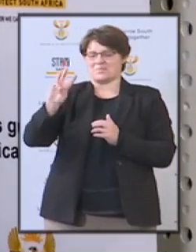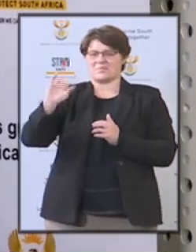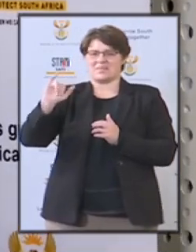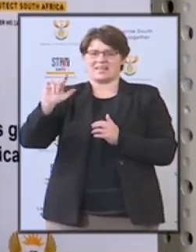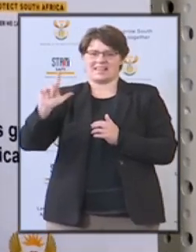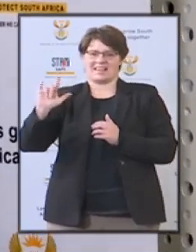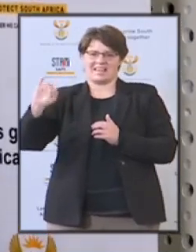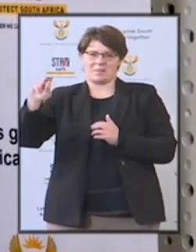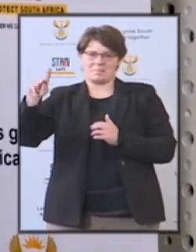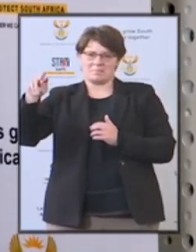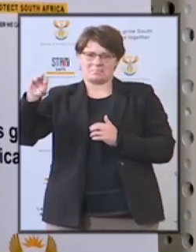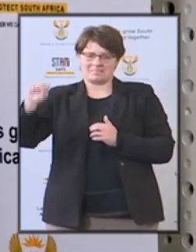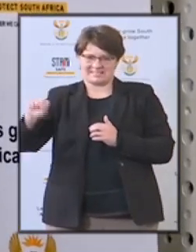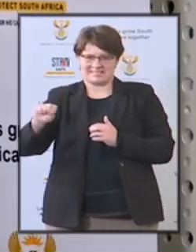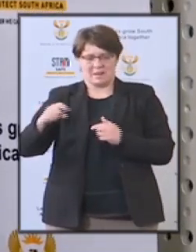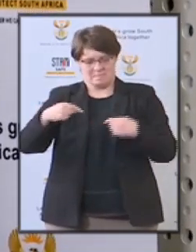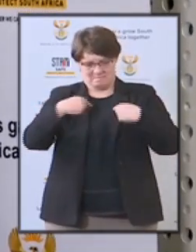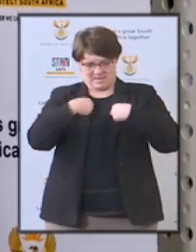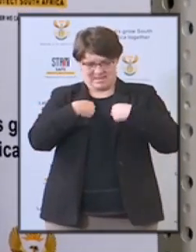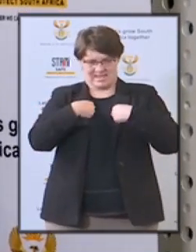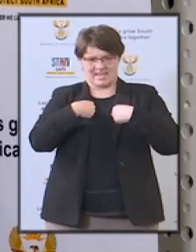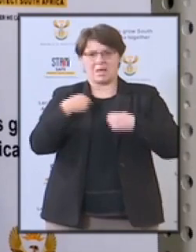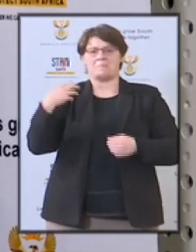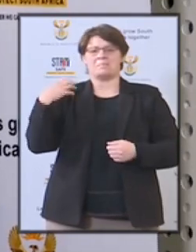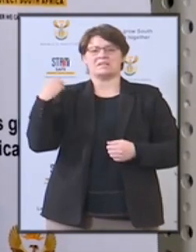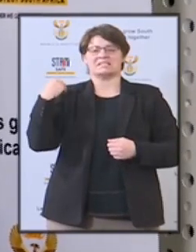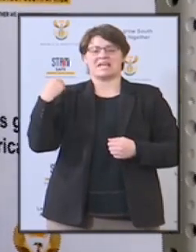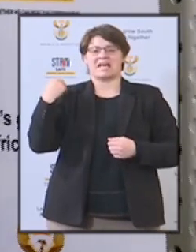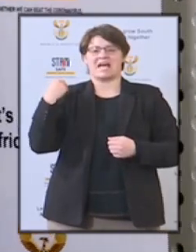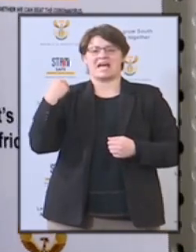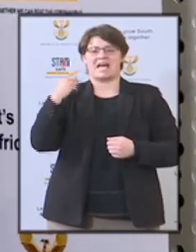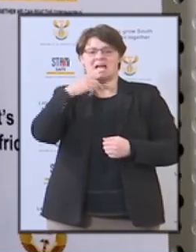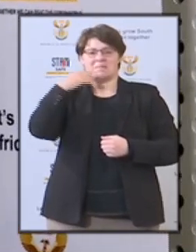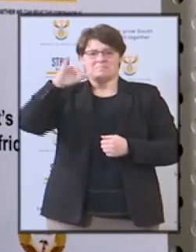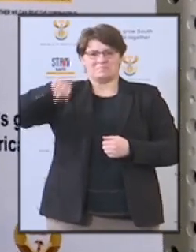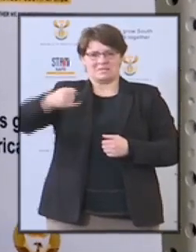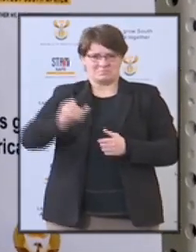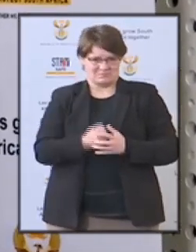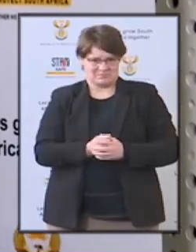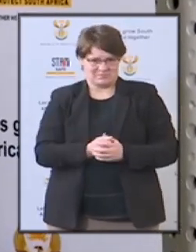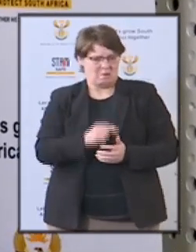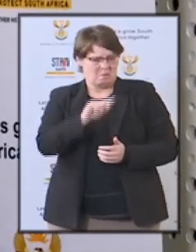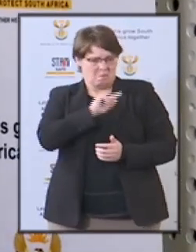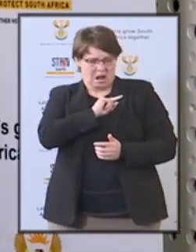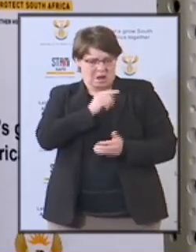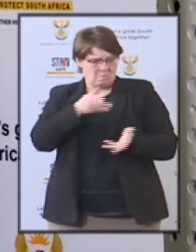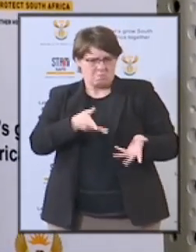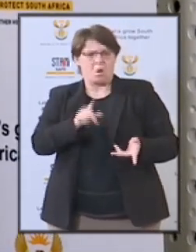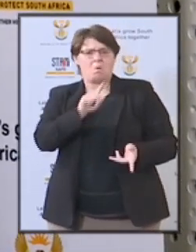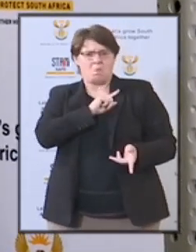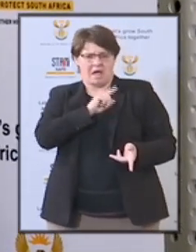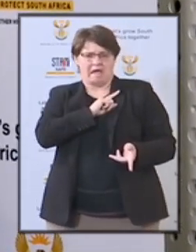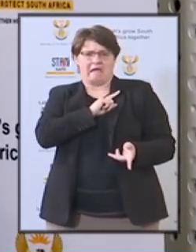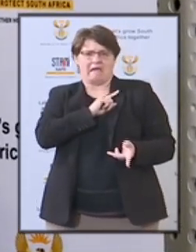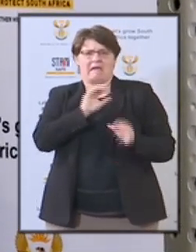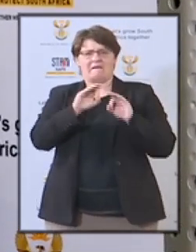Minister Mutembu who could not be here due to a family bereavement.